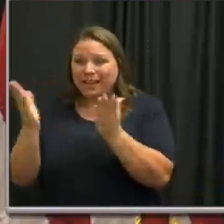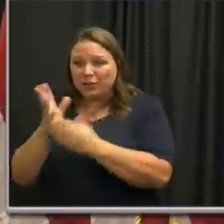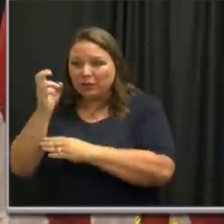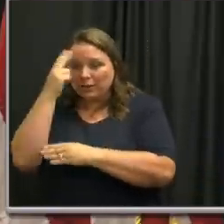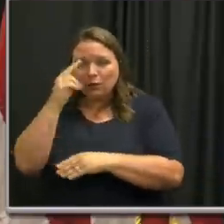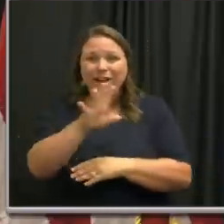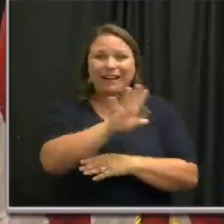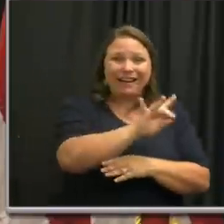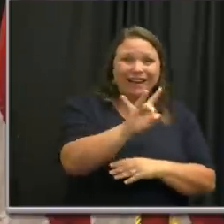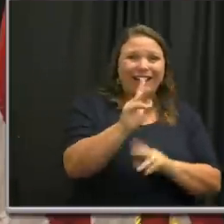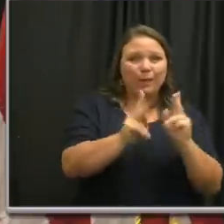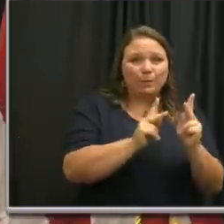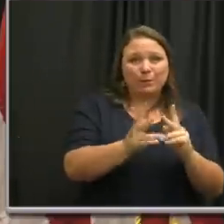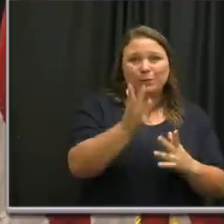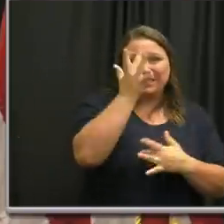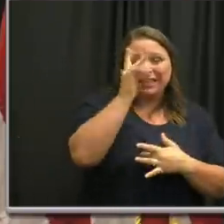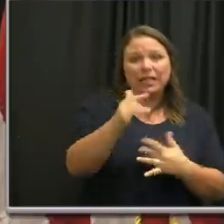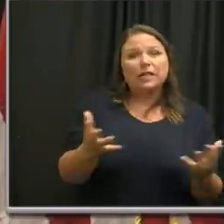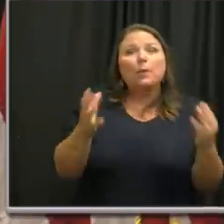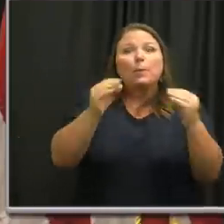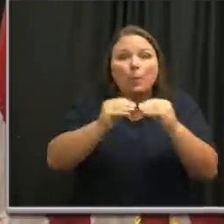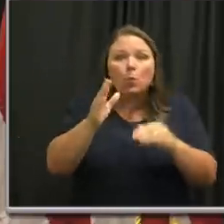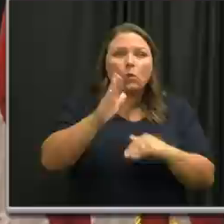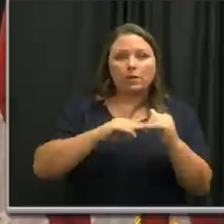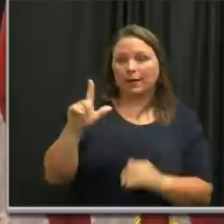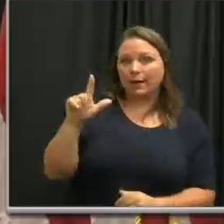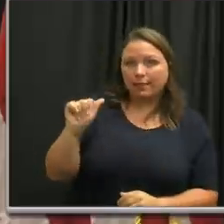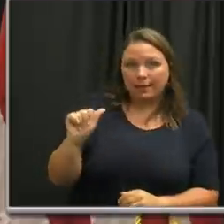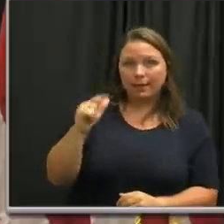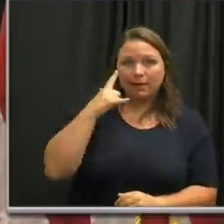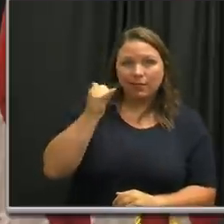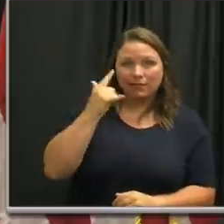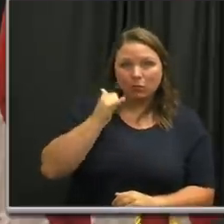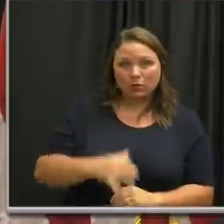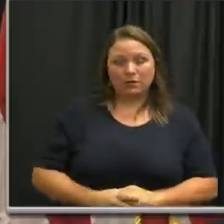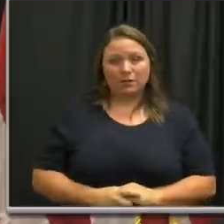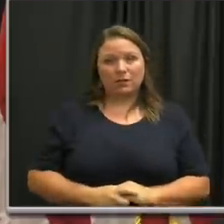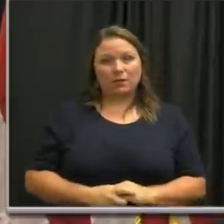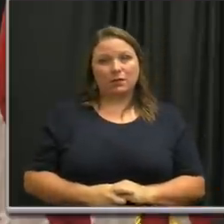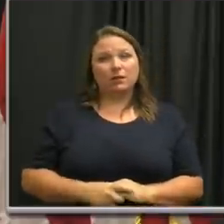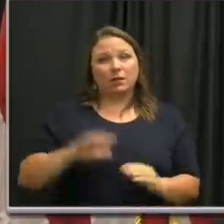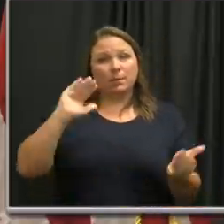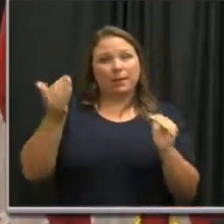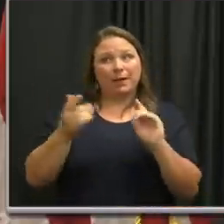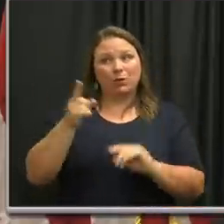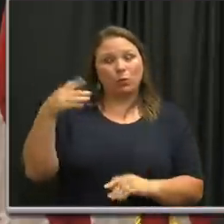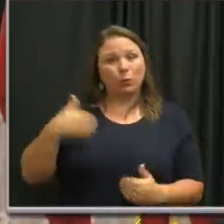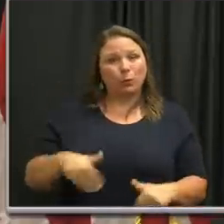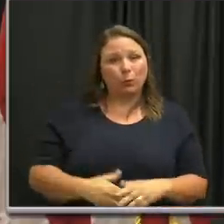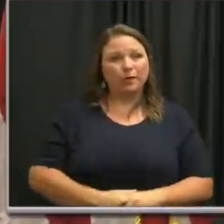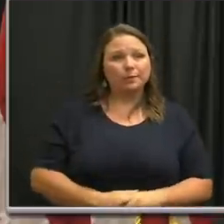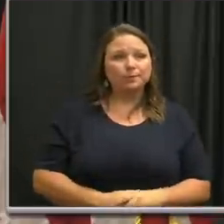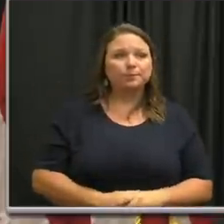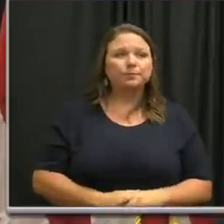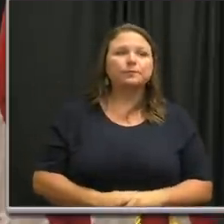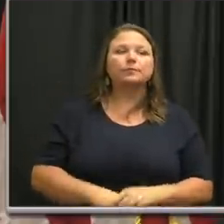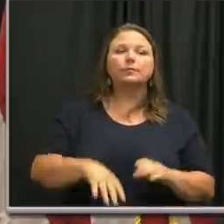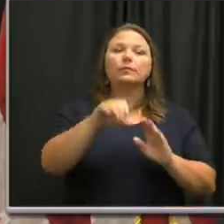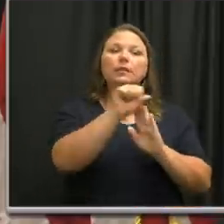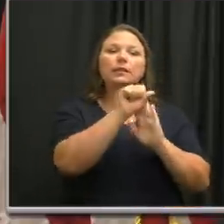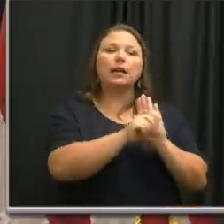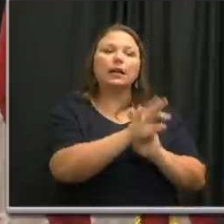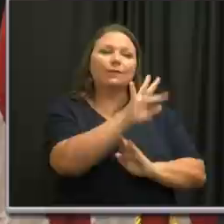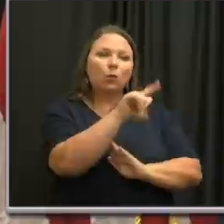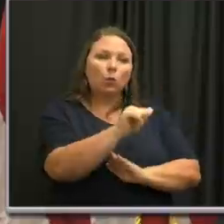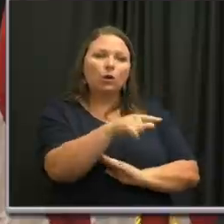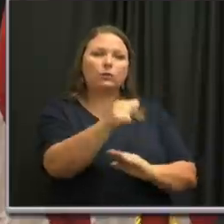a higher number than in Los Angeles, a higher comparative number than Los Angeles. In the state of Florida, where